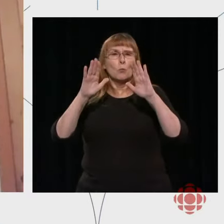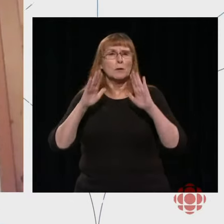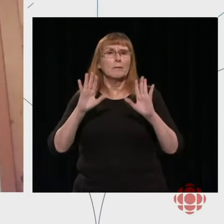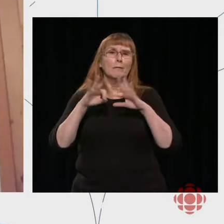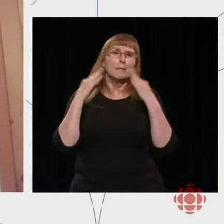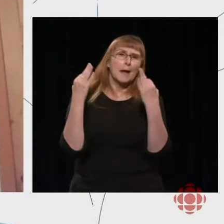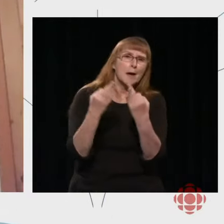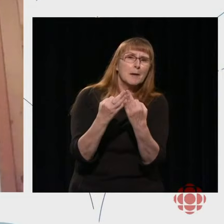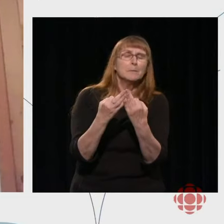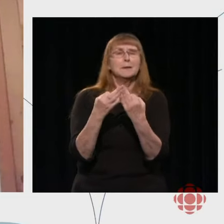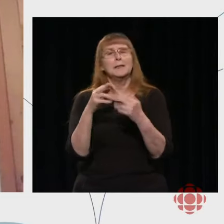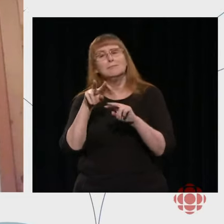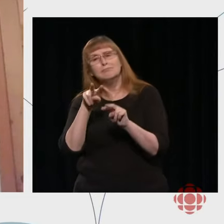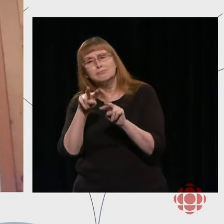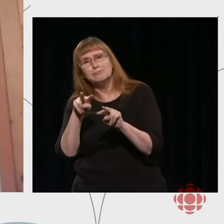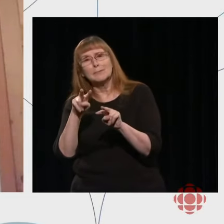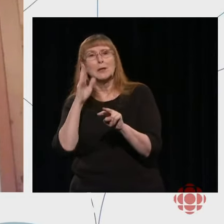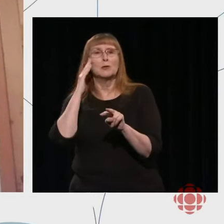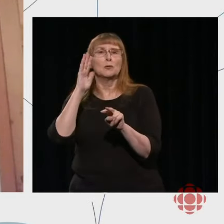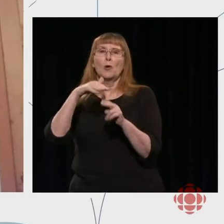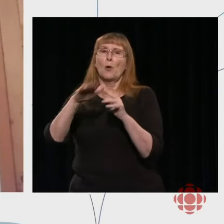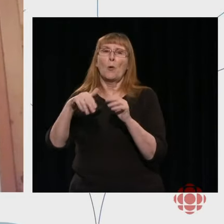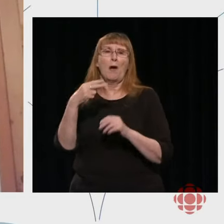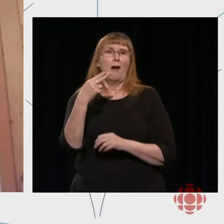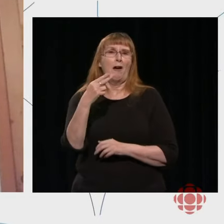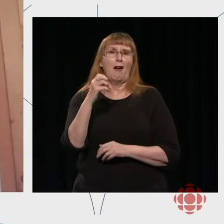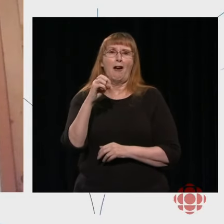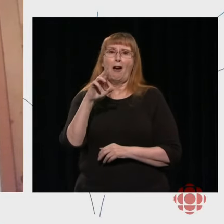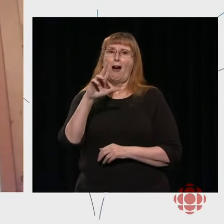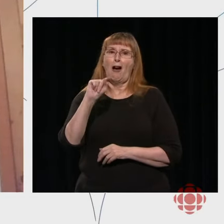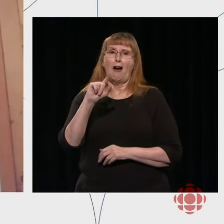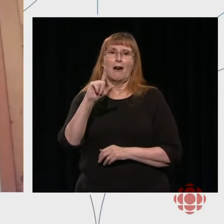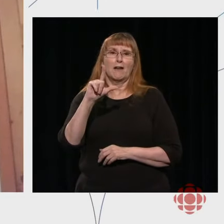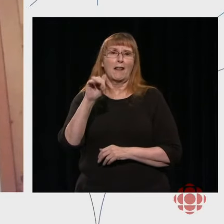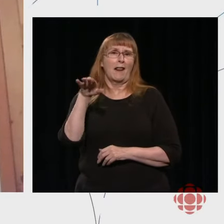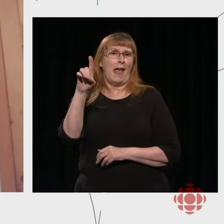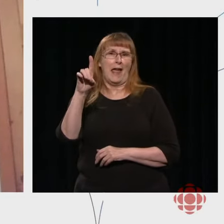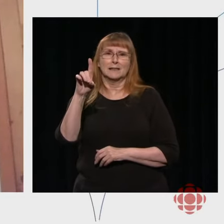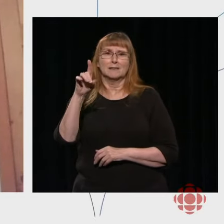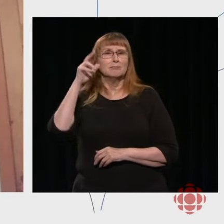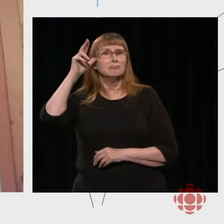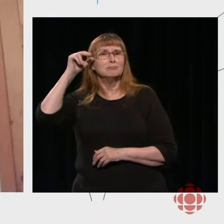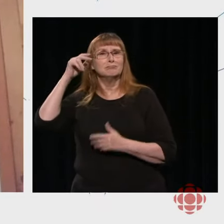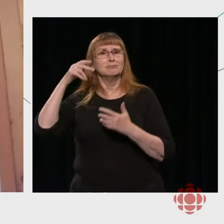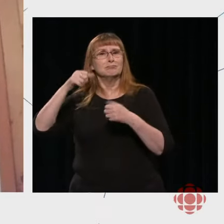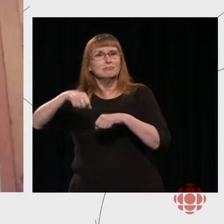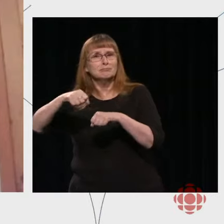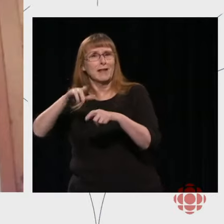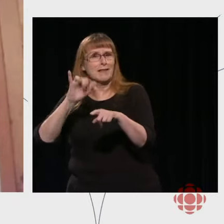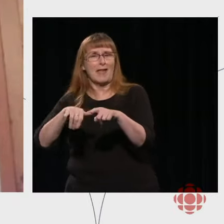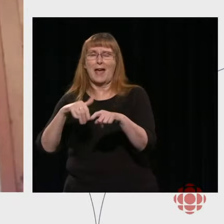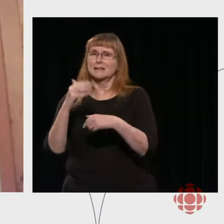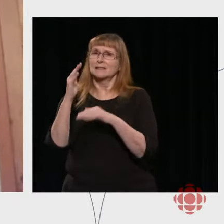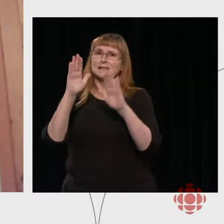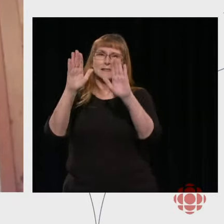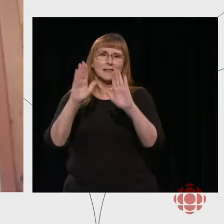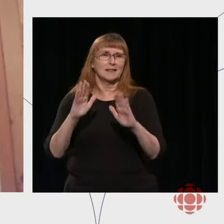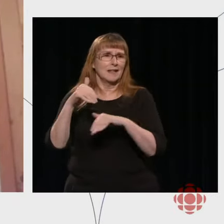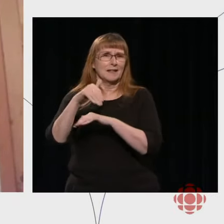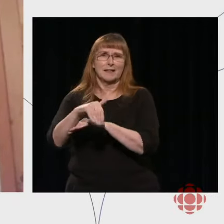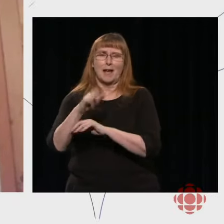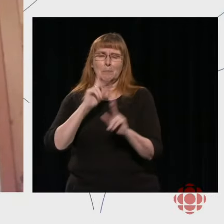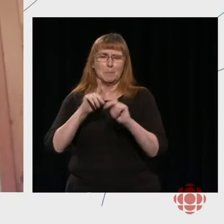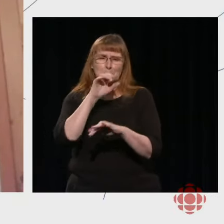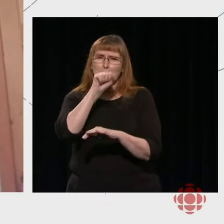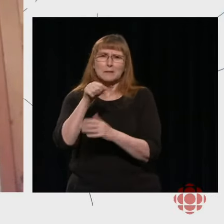Heartland, which continues to be just a powerhouse for us on the traditional television schedule Sunday night. So I think, you know,